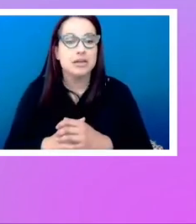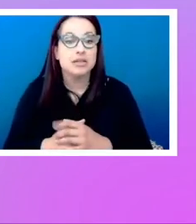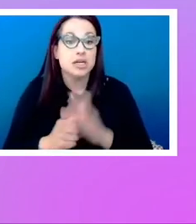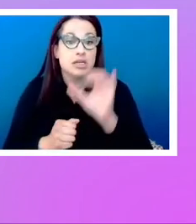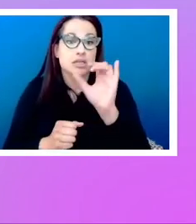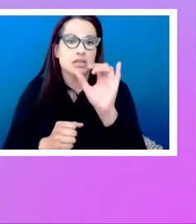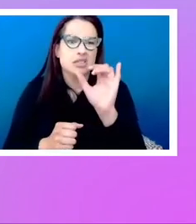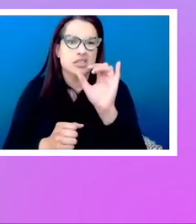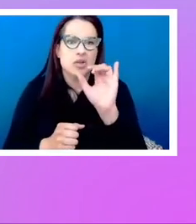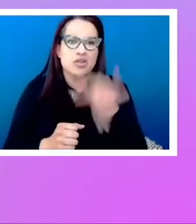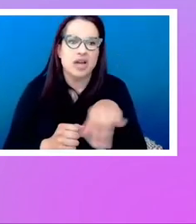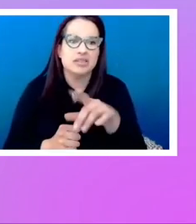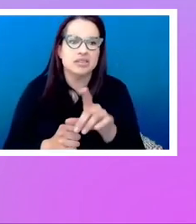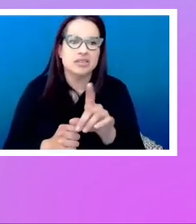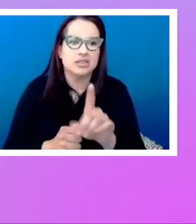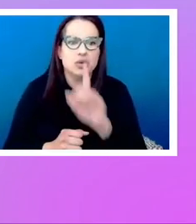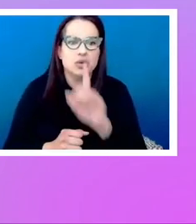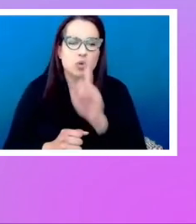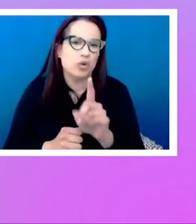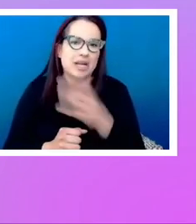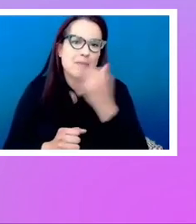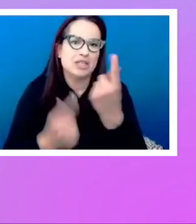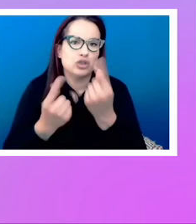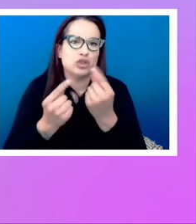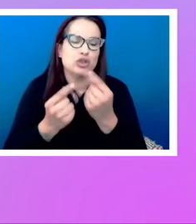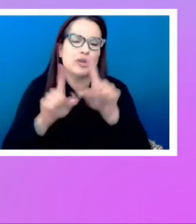that's really worth testing. Test all your use cases.